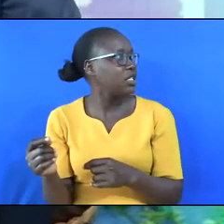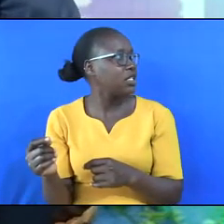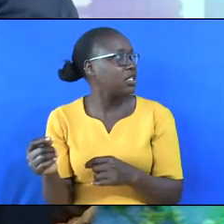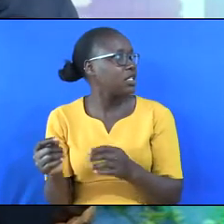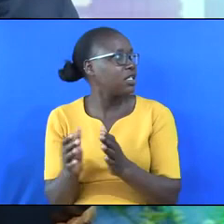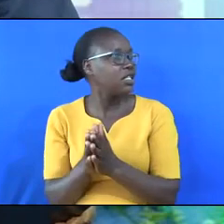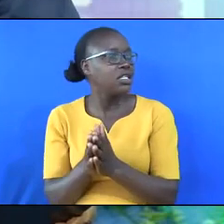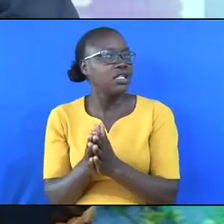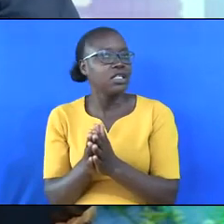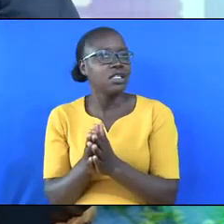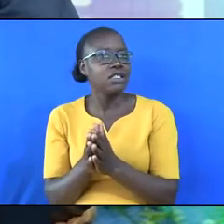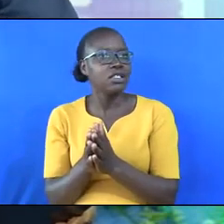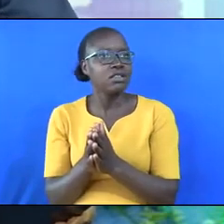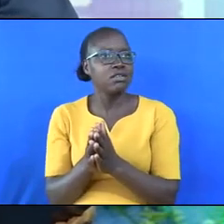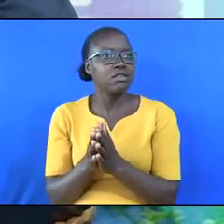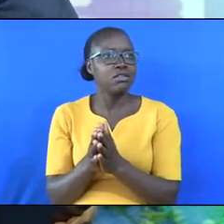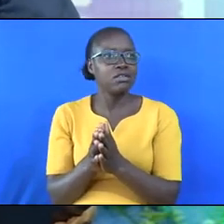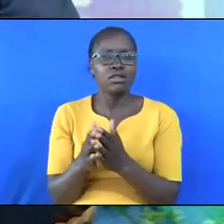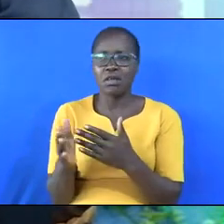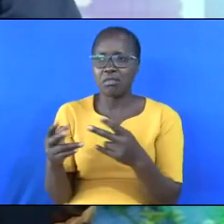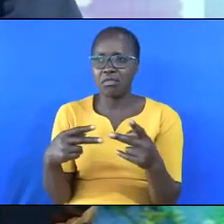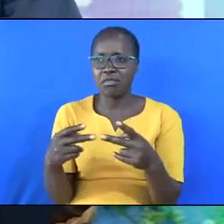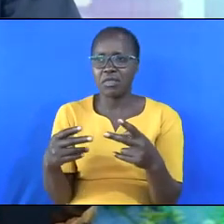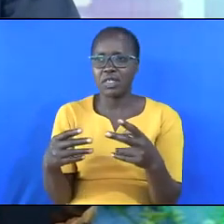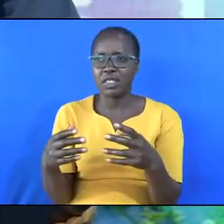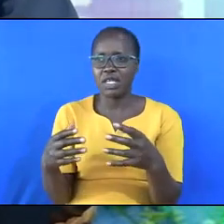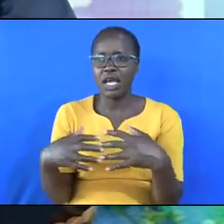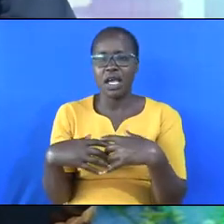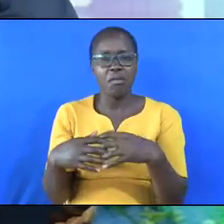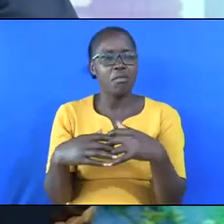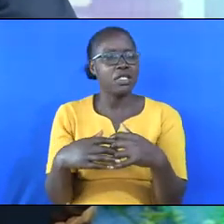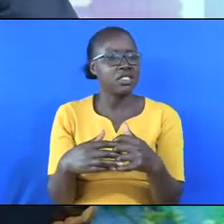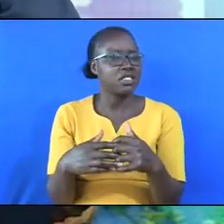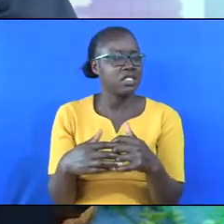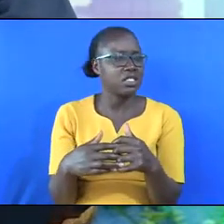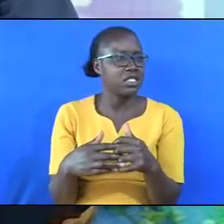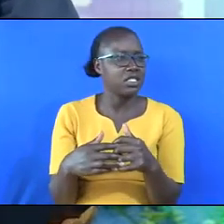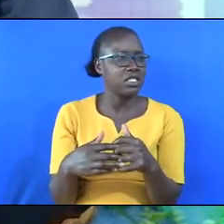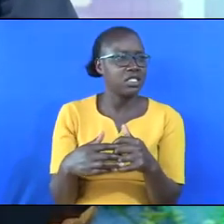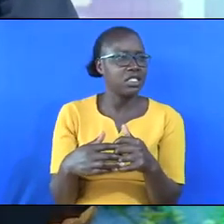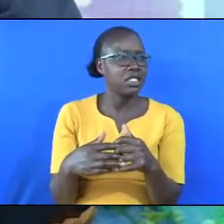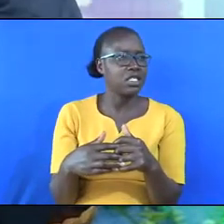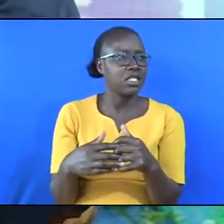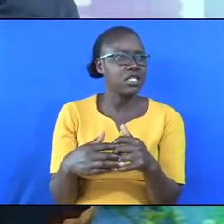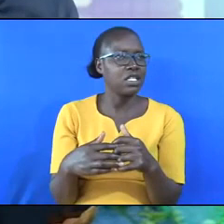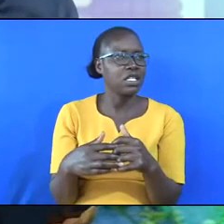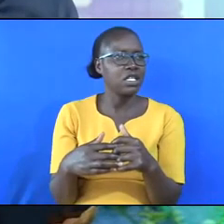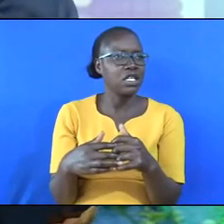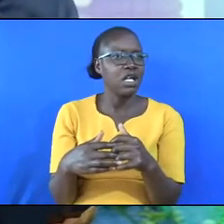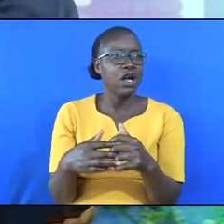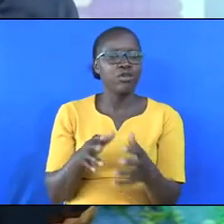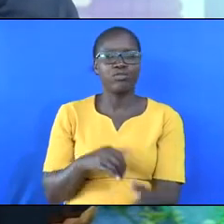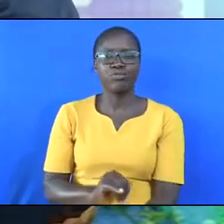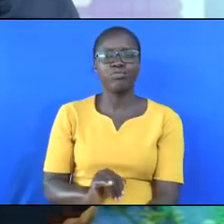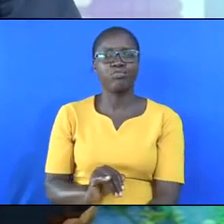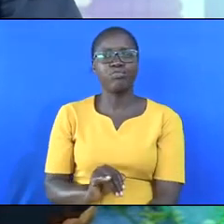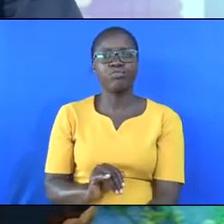vending machines mistaking it for a urinal and urinating there in broad daylight because of alcohol.